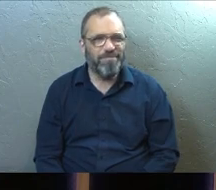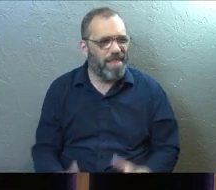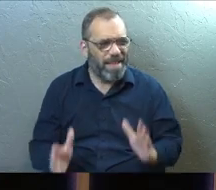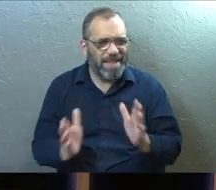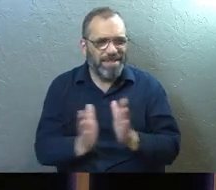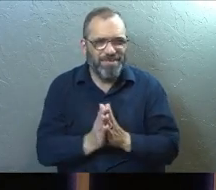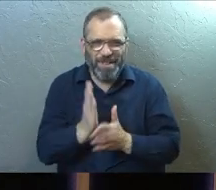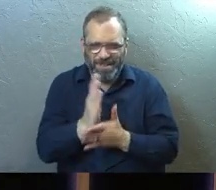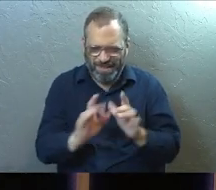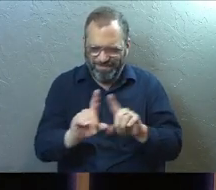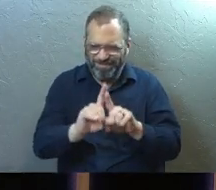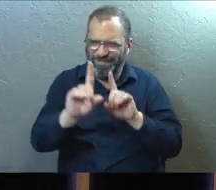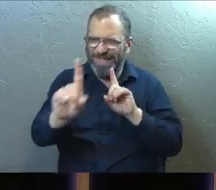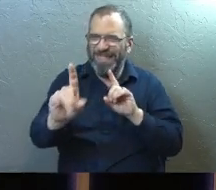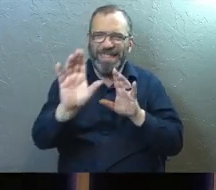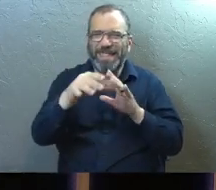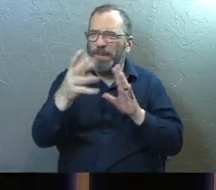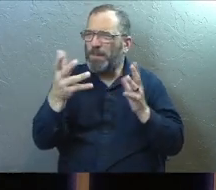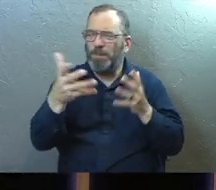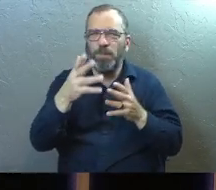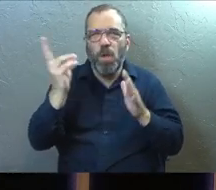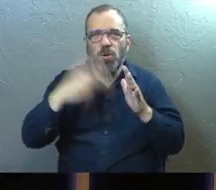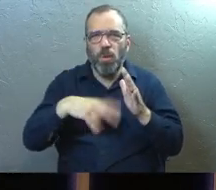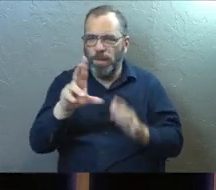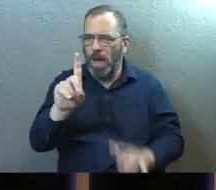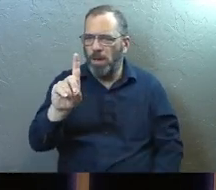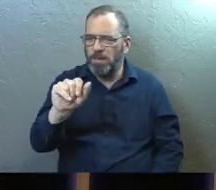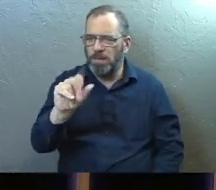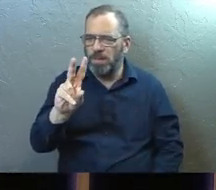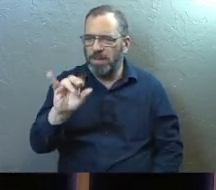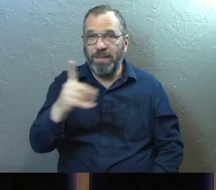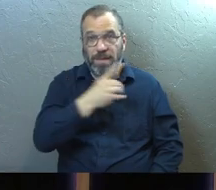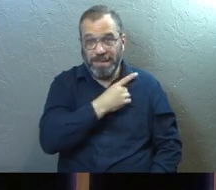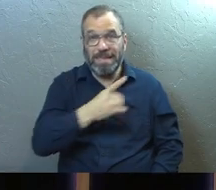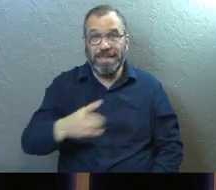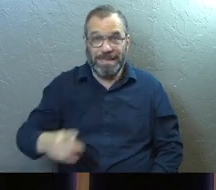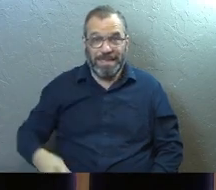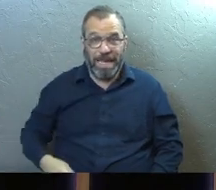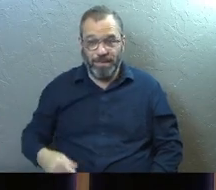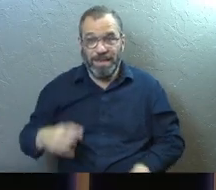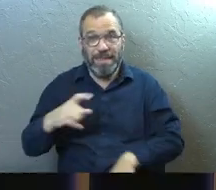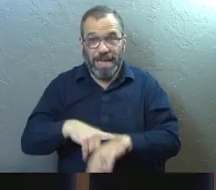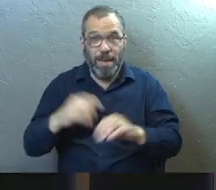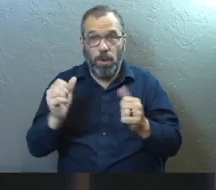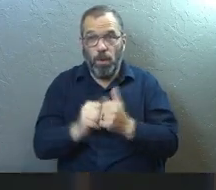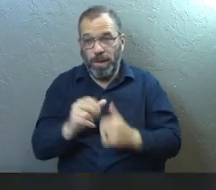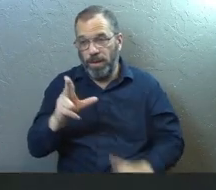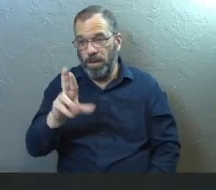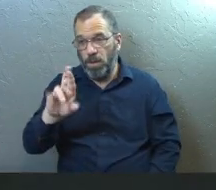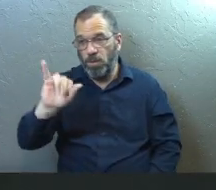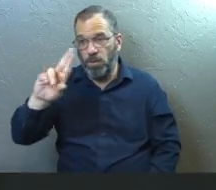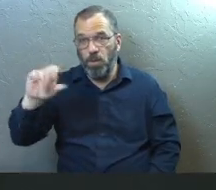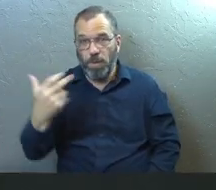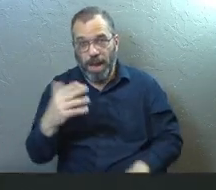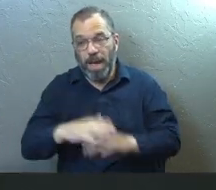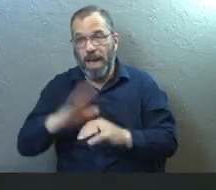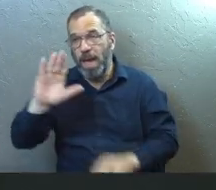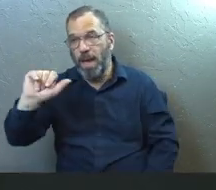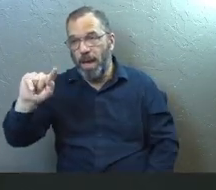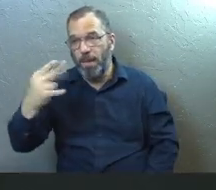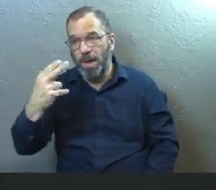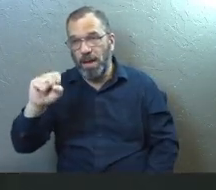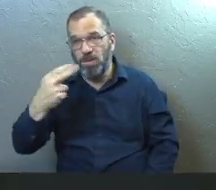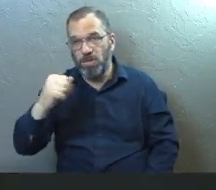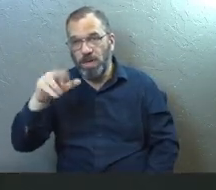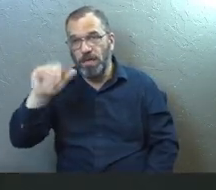Some of you guys have read about David and David had his moment with Uriah and Bathsheba and he